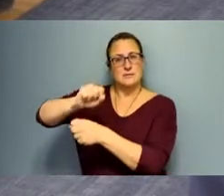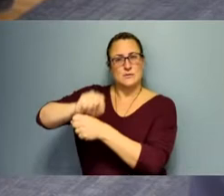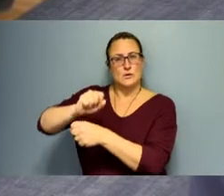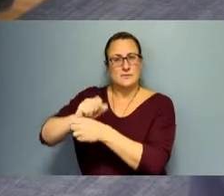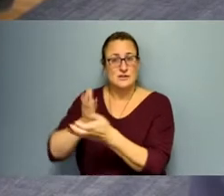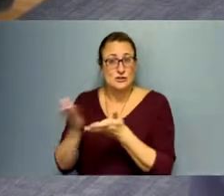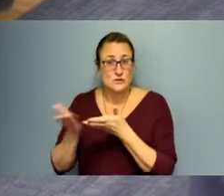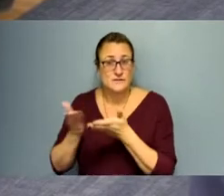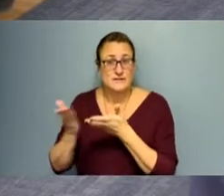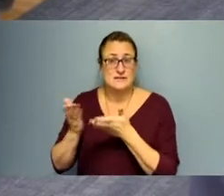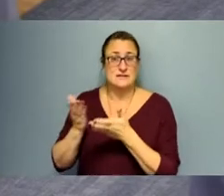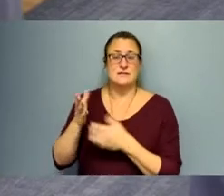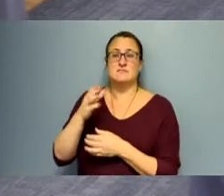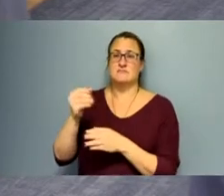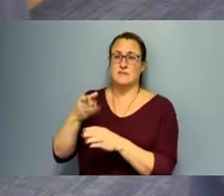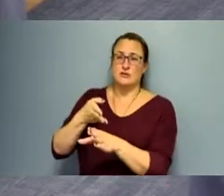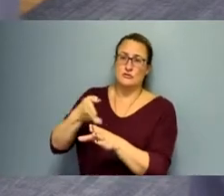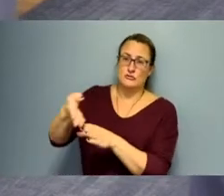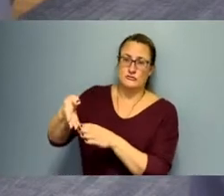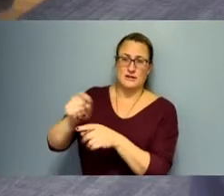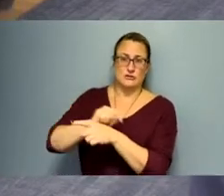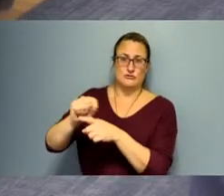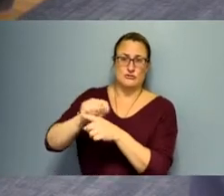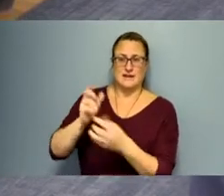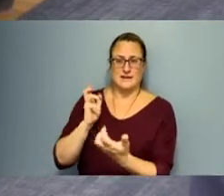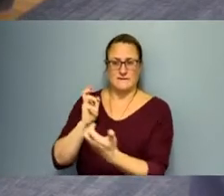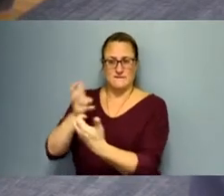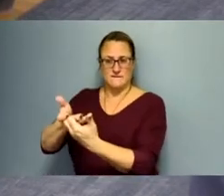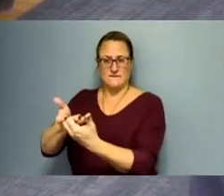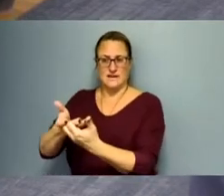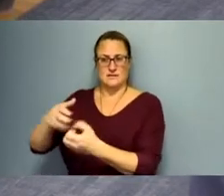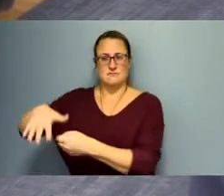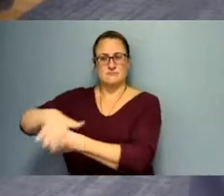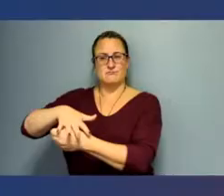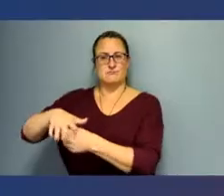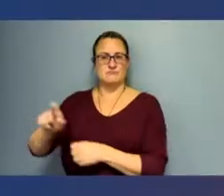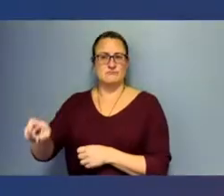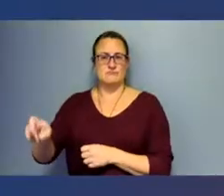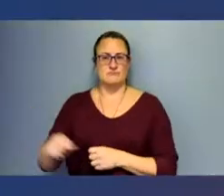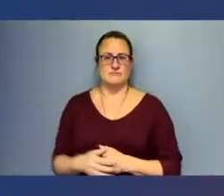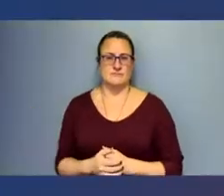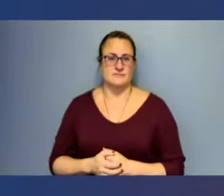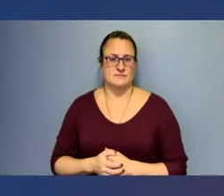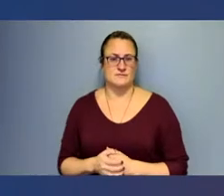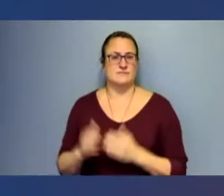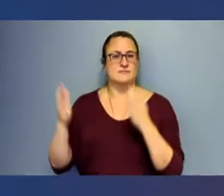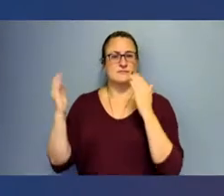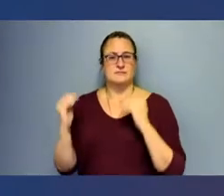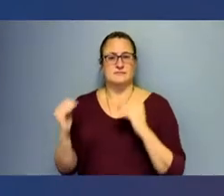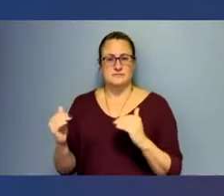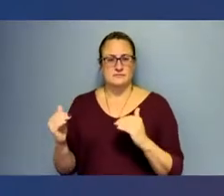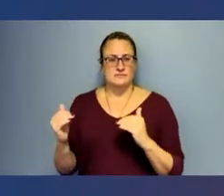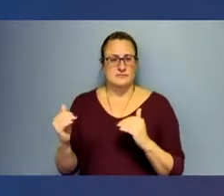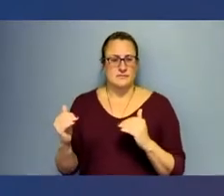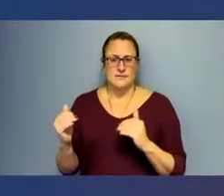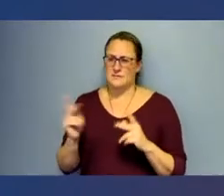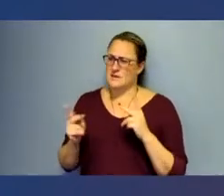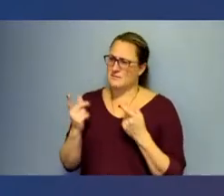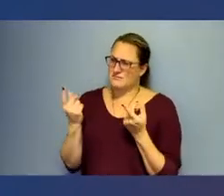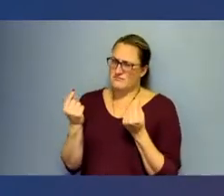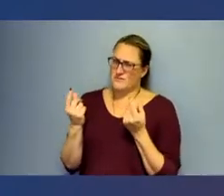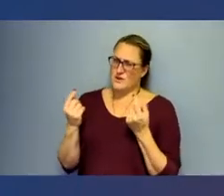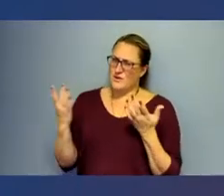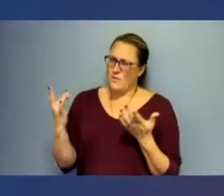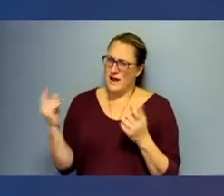that we have career training that fits what those needs are. Next slide, please. So people say, what are you doing here,